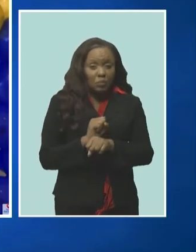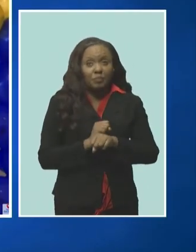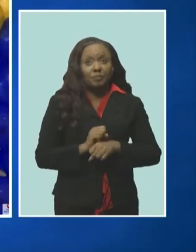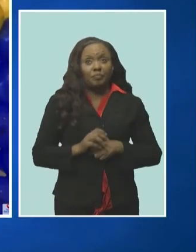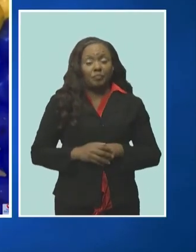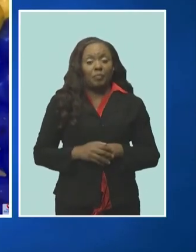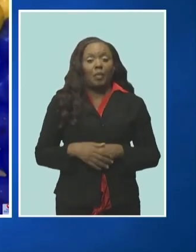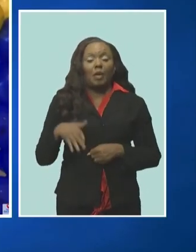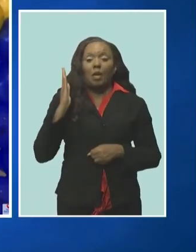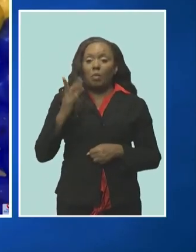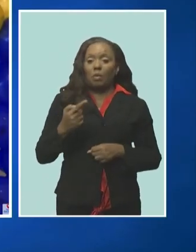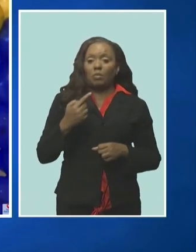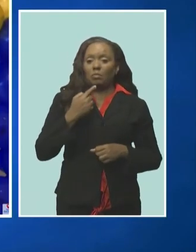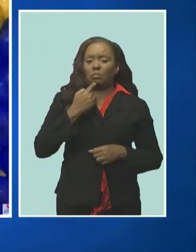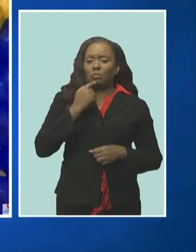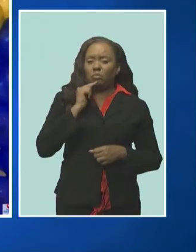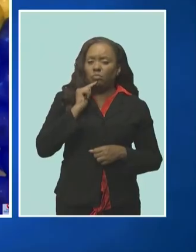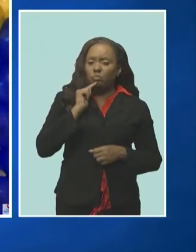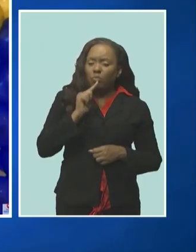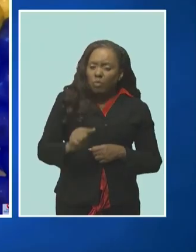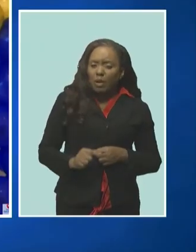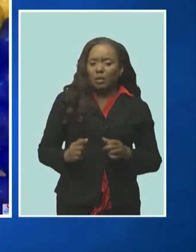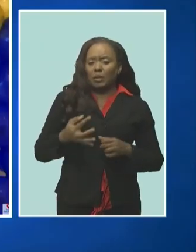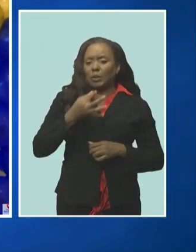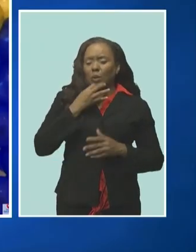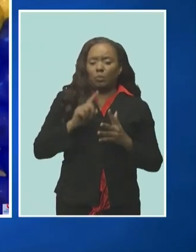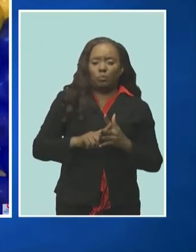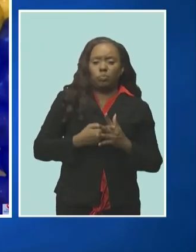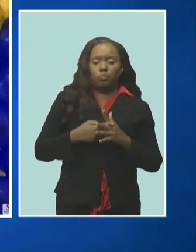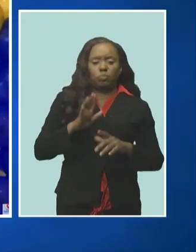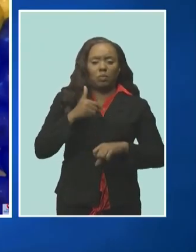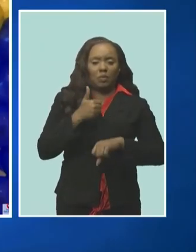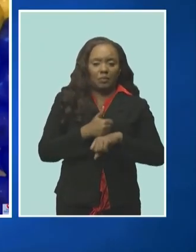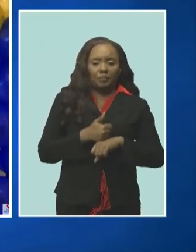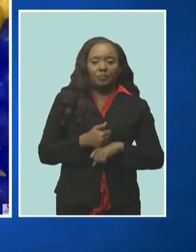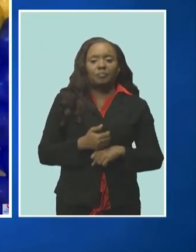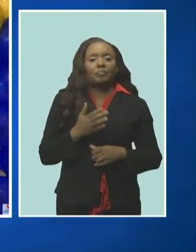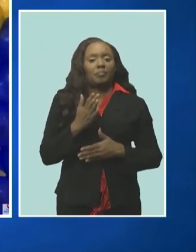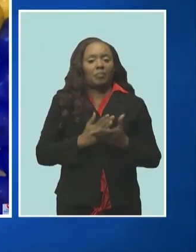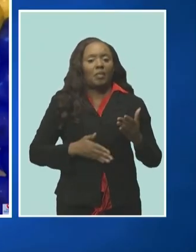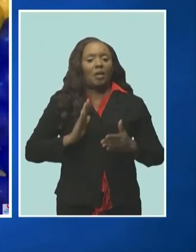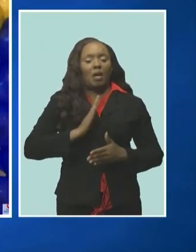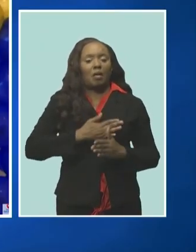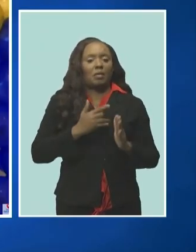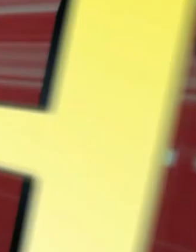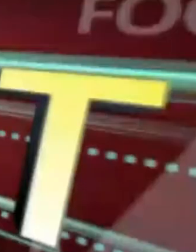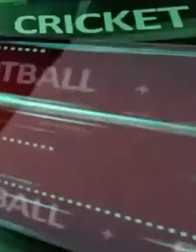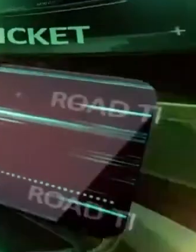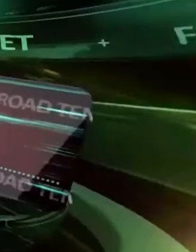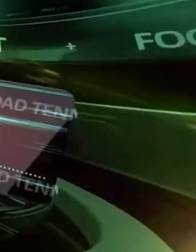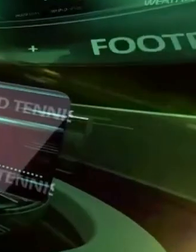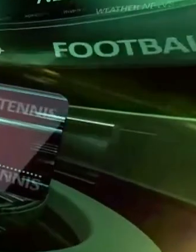is about to be enacted it is very very soon going to be part of our legislation and i look forward to it